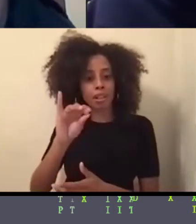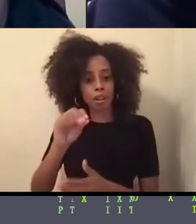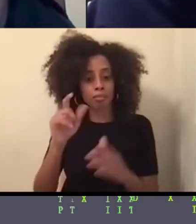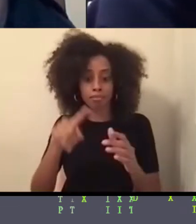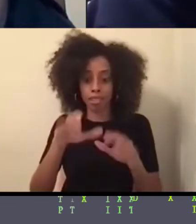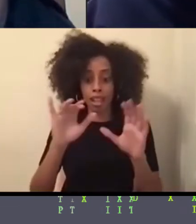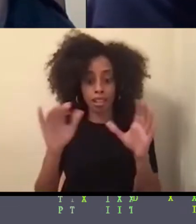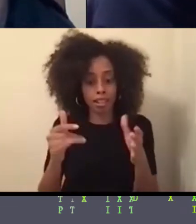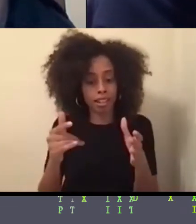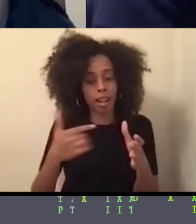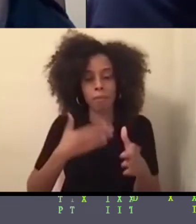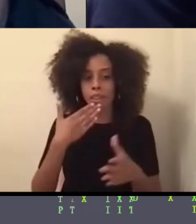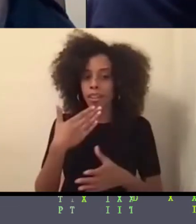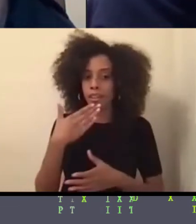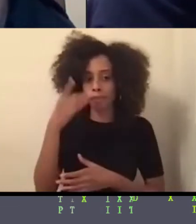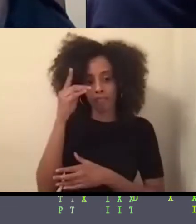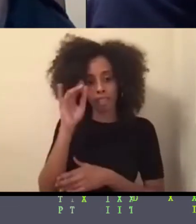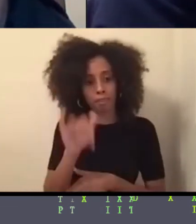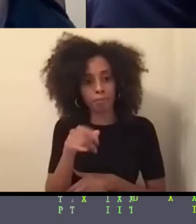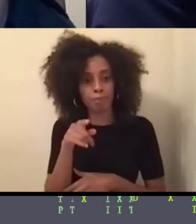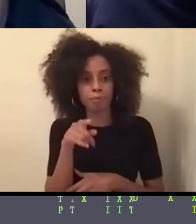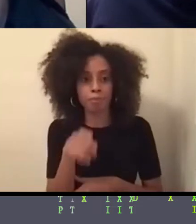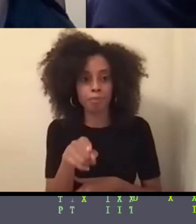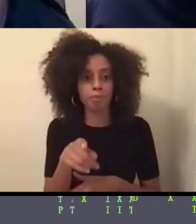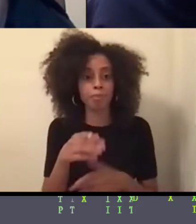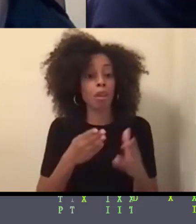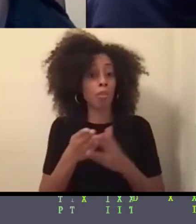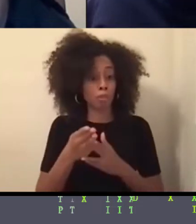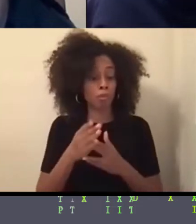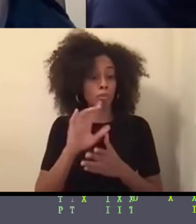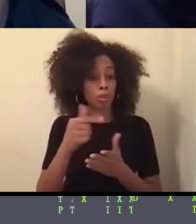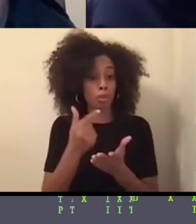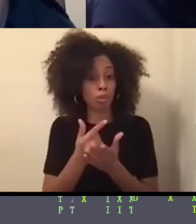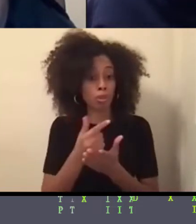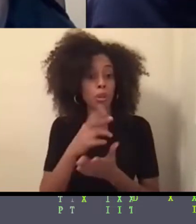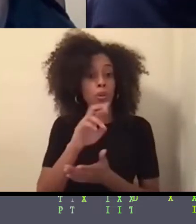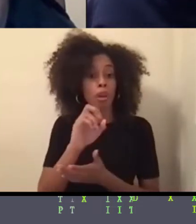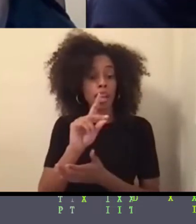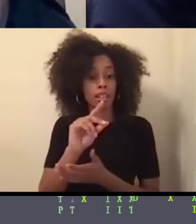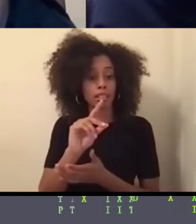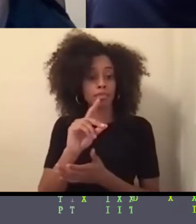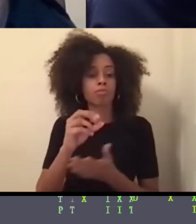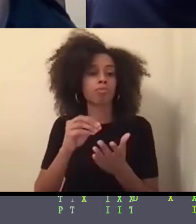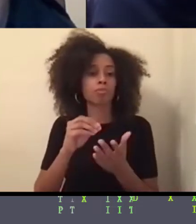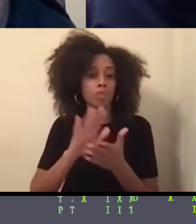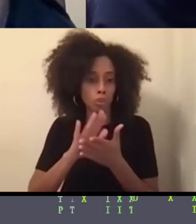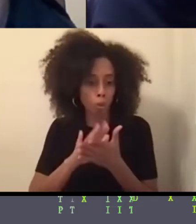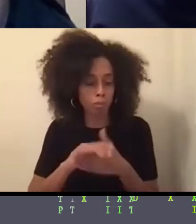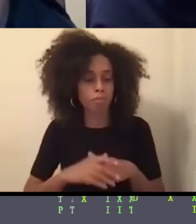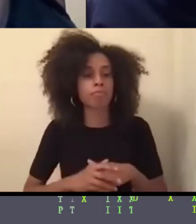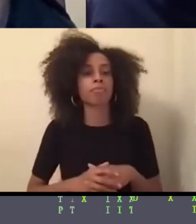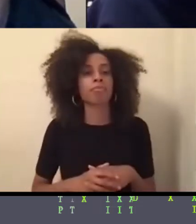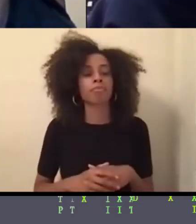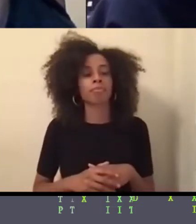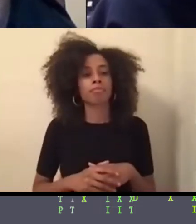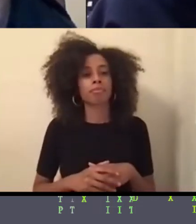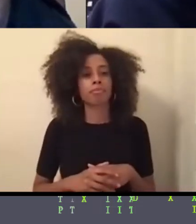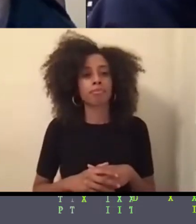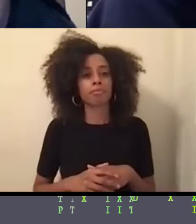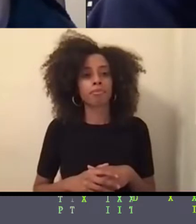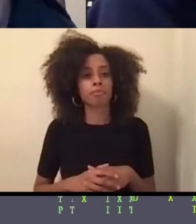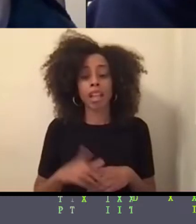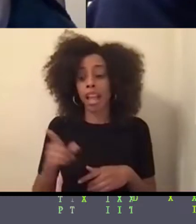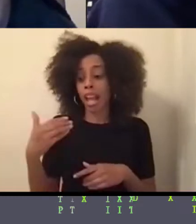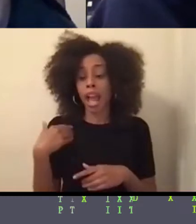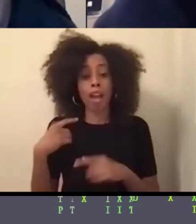very fortunate to have through grad school. And then also, I made a group of friends of black